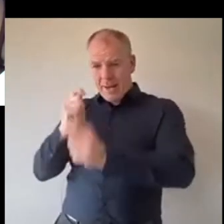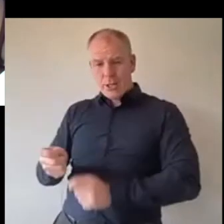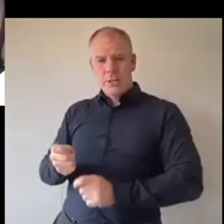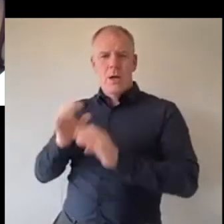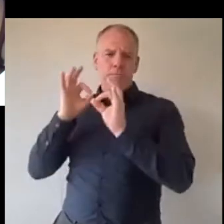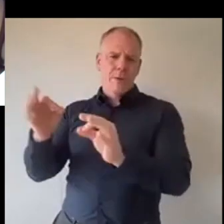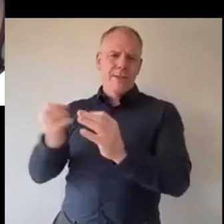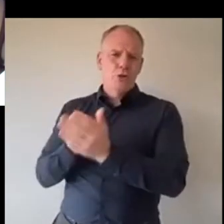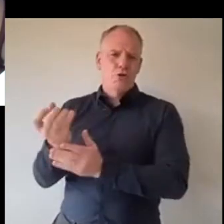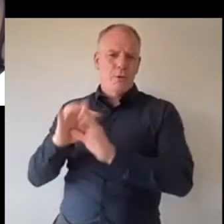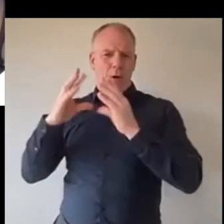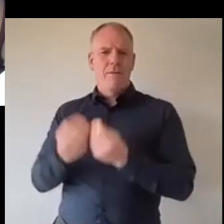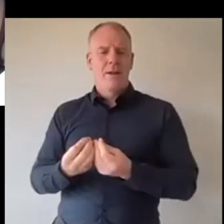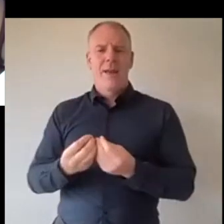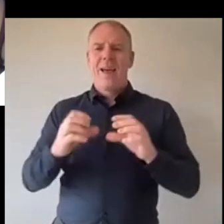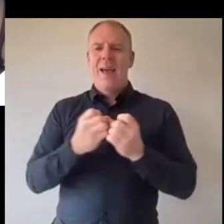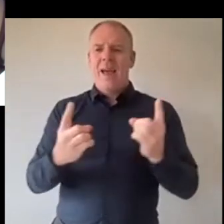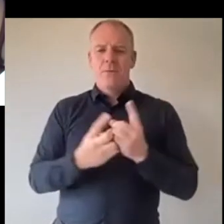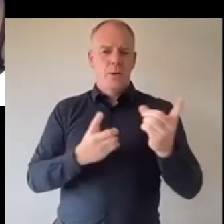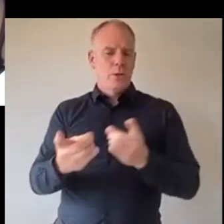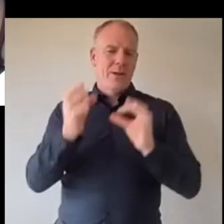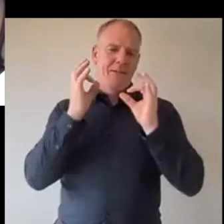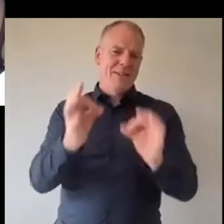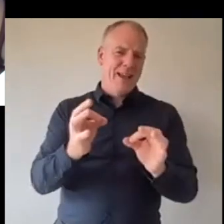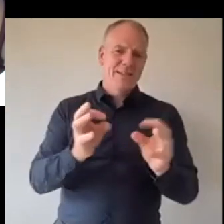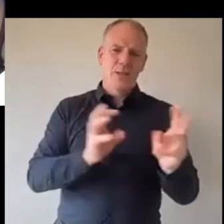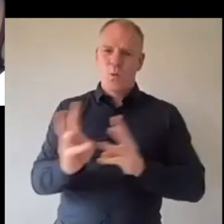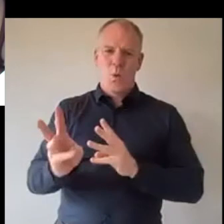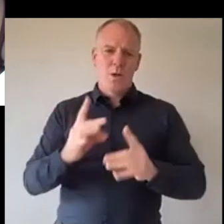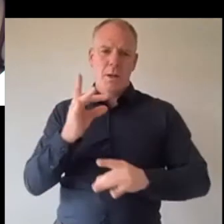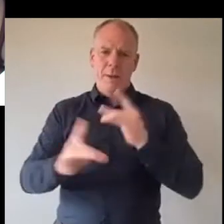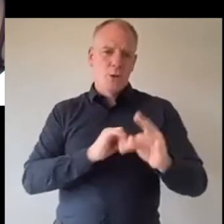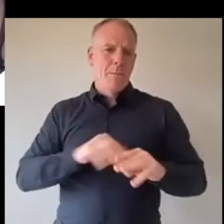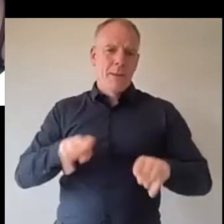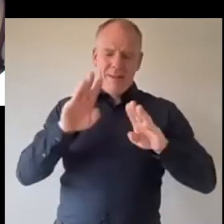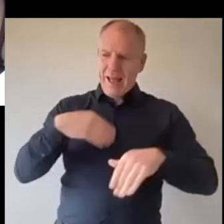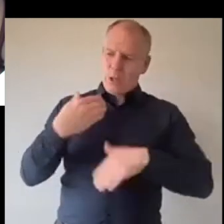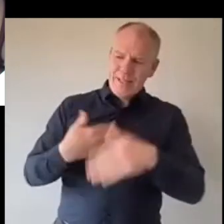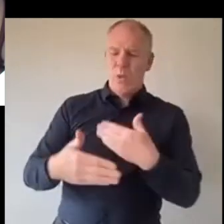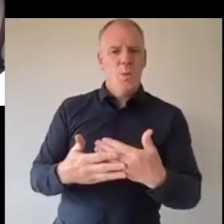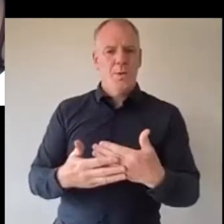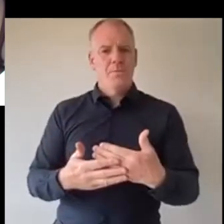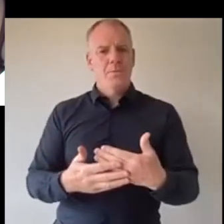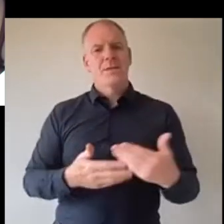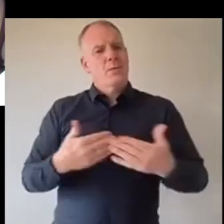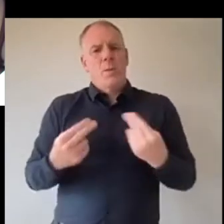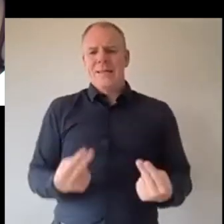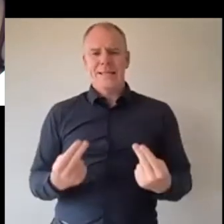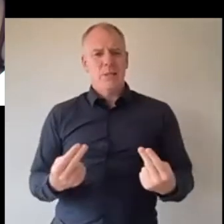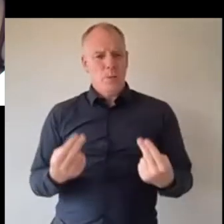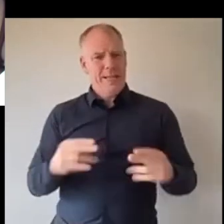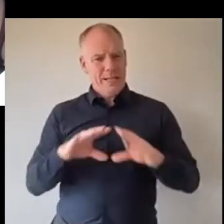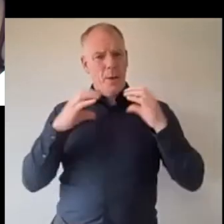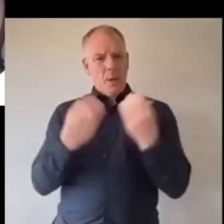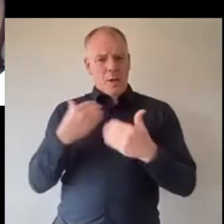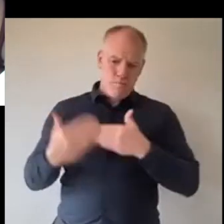around and everyone has been doing such a job a great job to keep people going and that's that's what we need we need the community